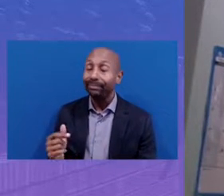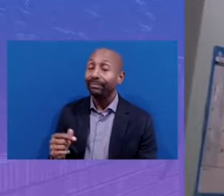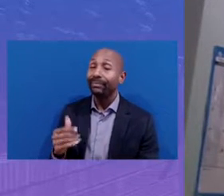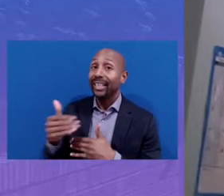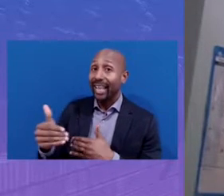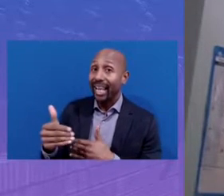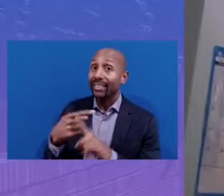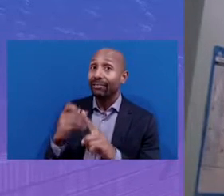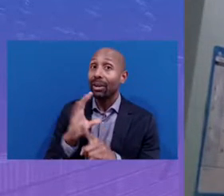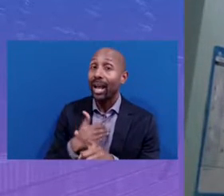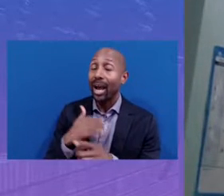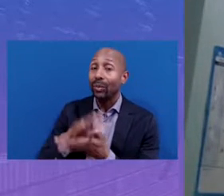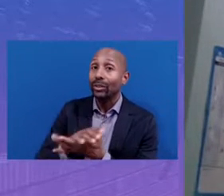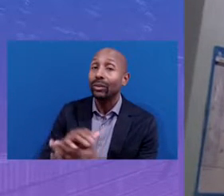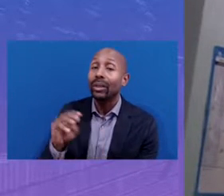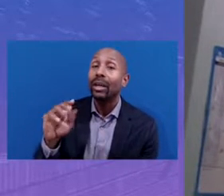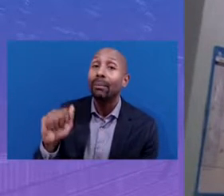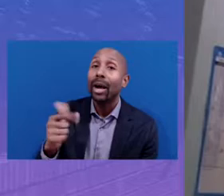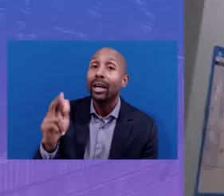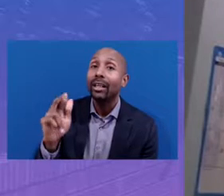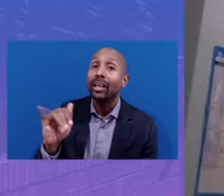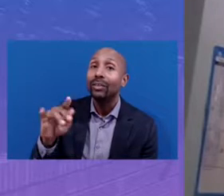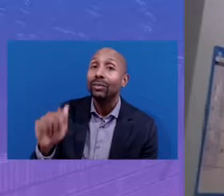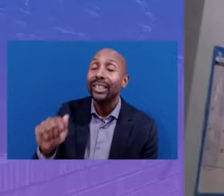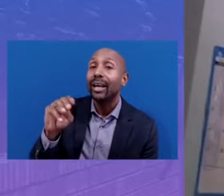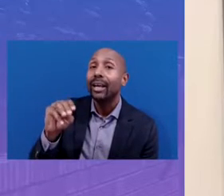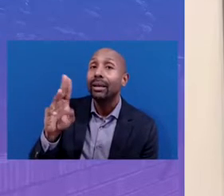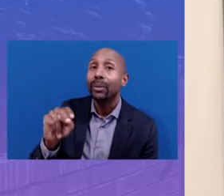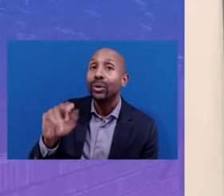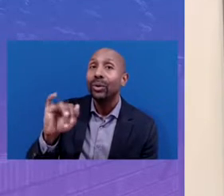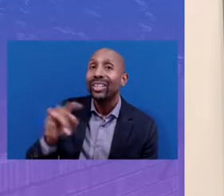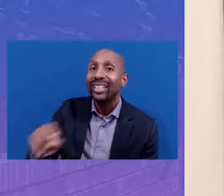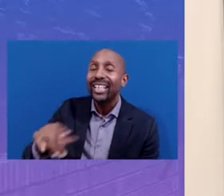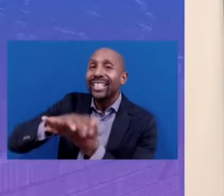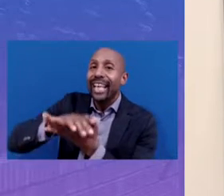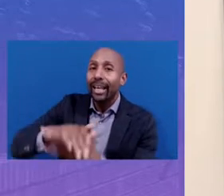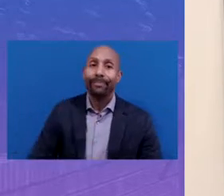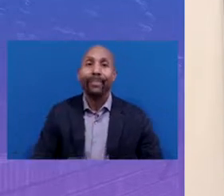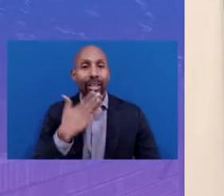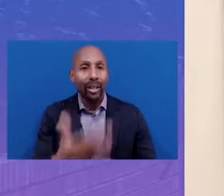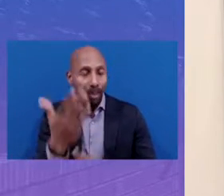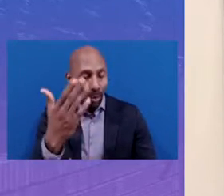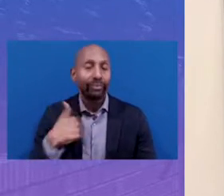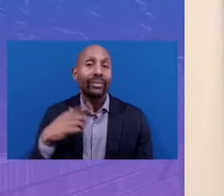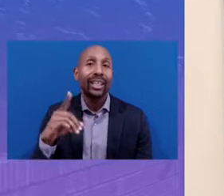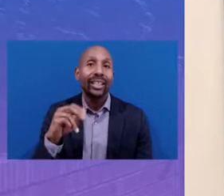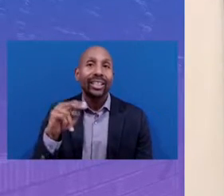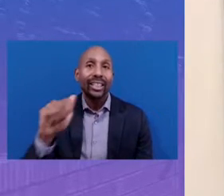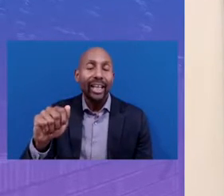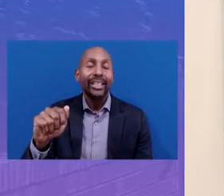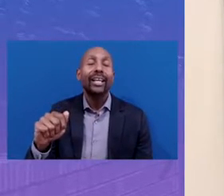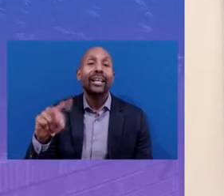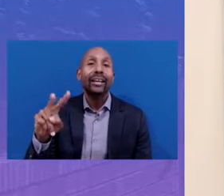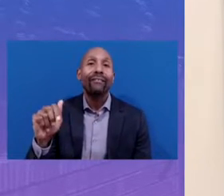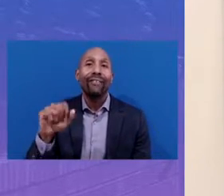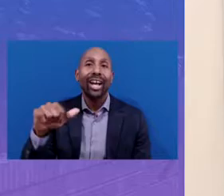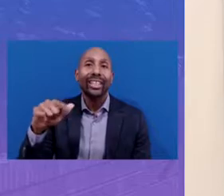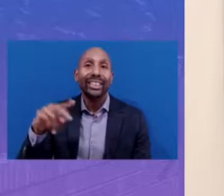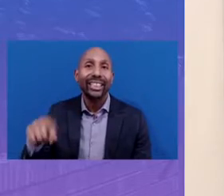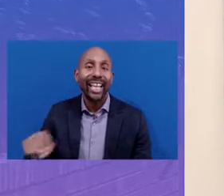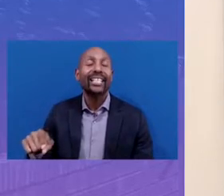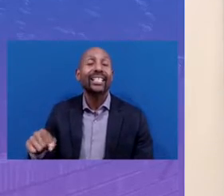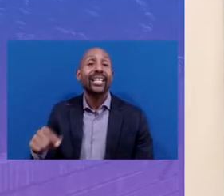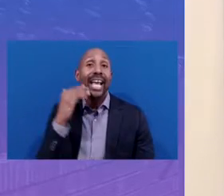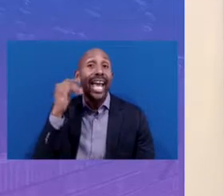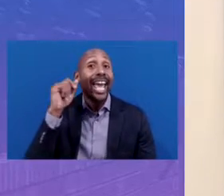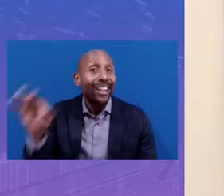school, the Margarita Muniz Academy. Good morning. I am Dania Vasquez. I am the head of school for the